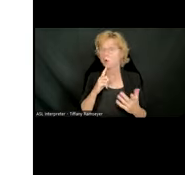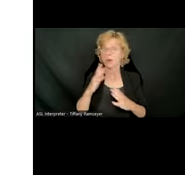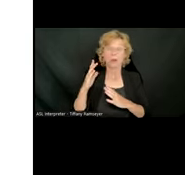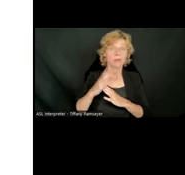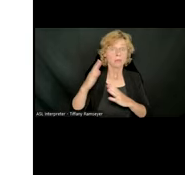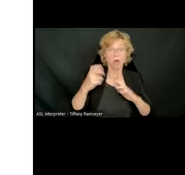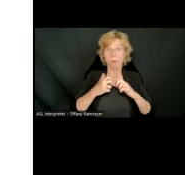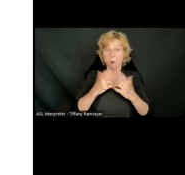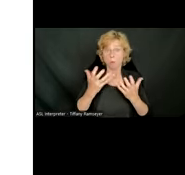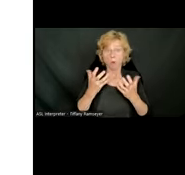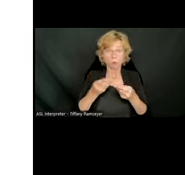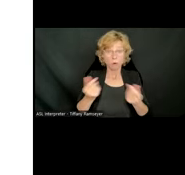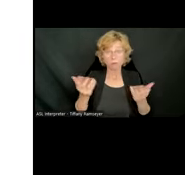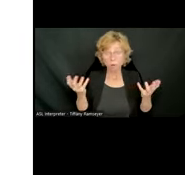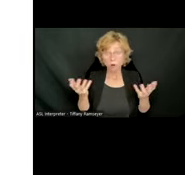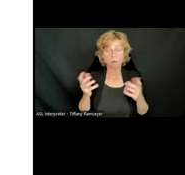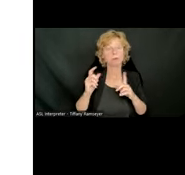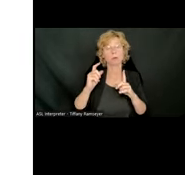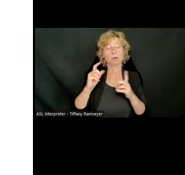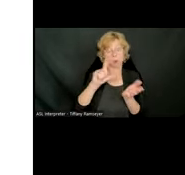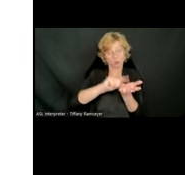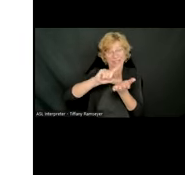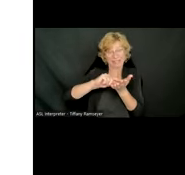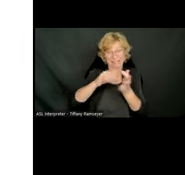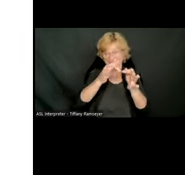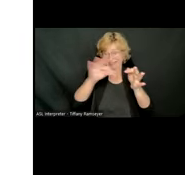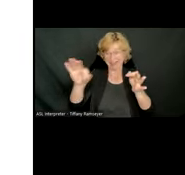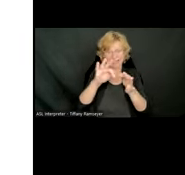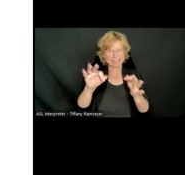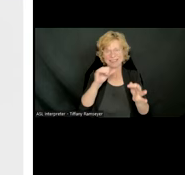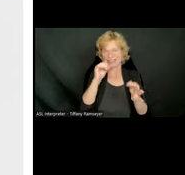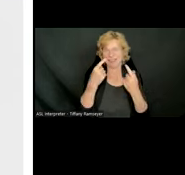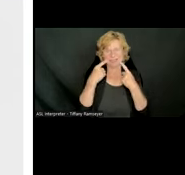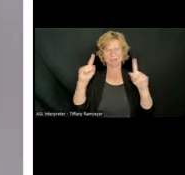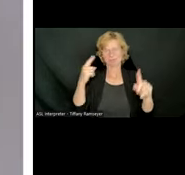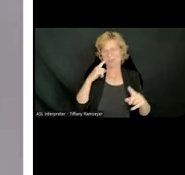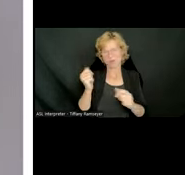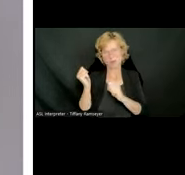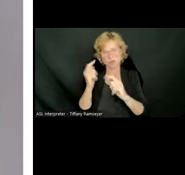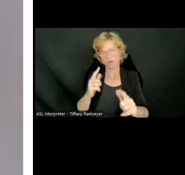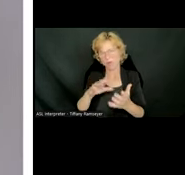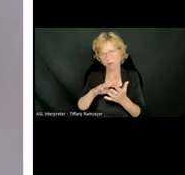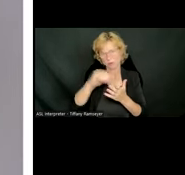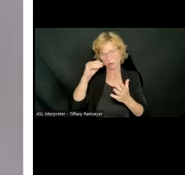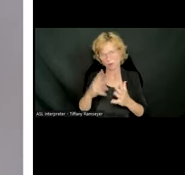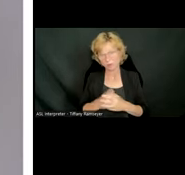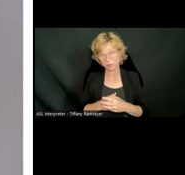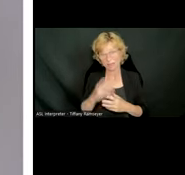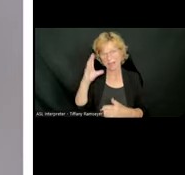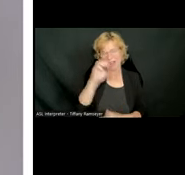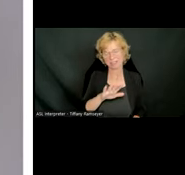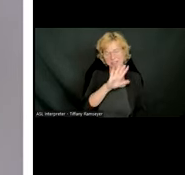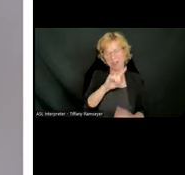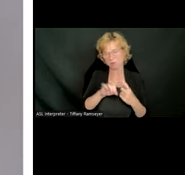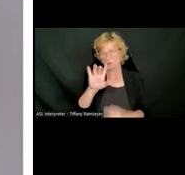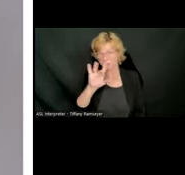that printed text does not always work for all learners. It's estimated between 5% and 20% of students